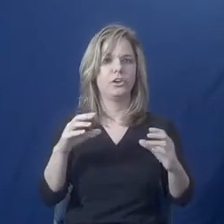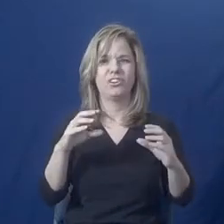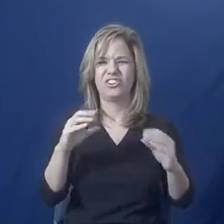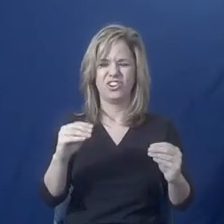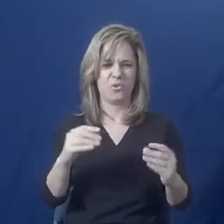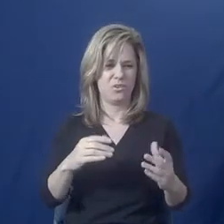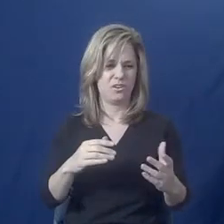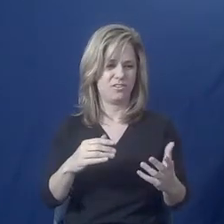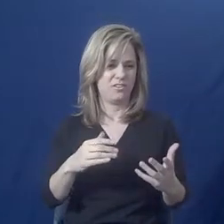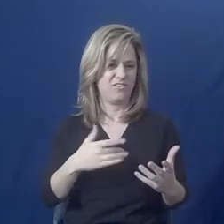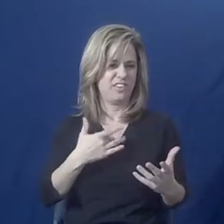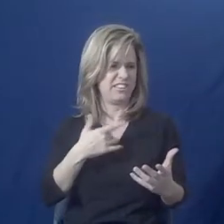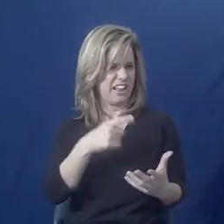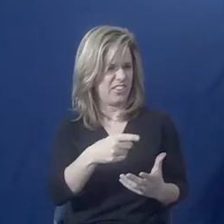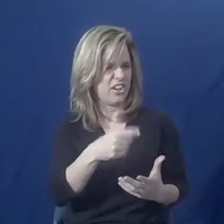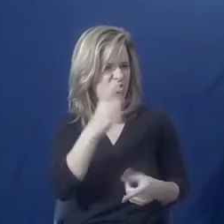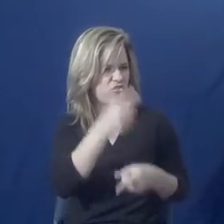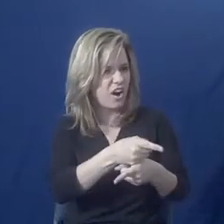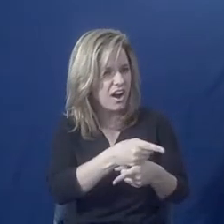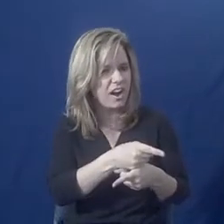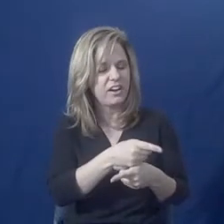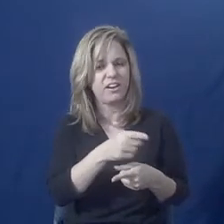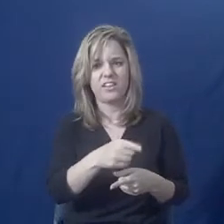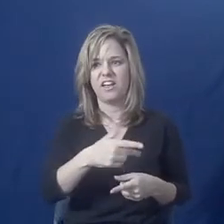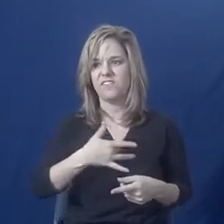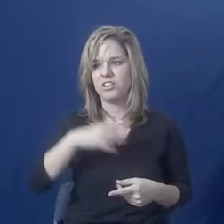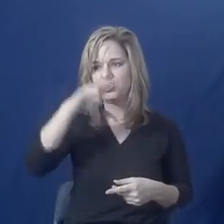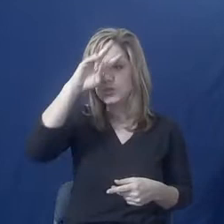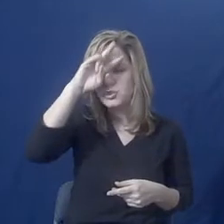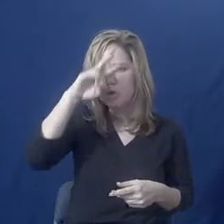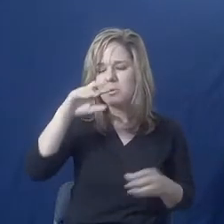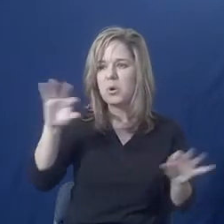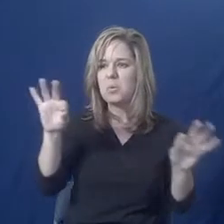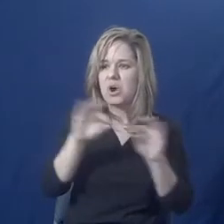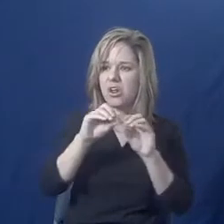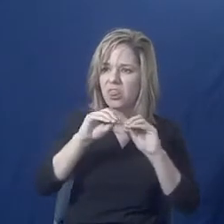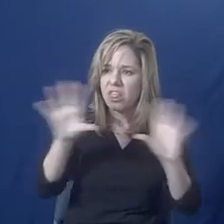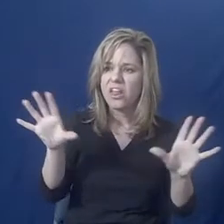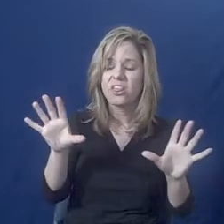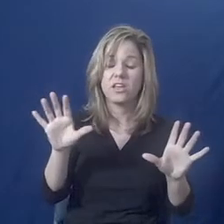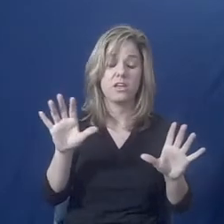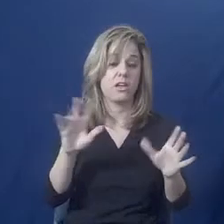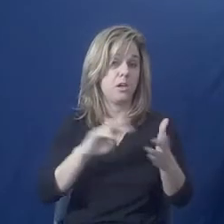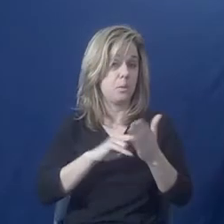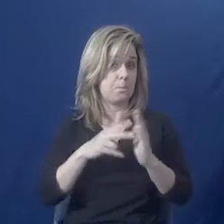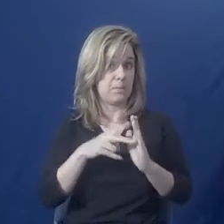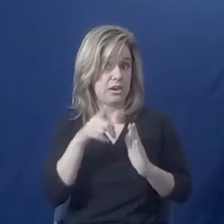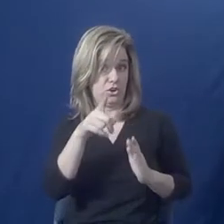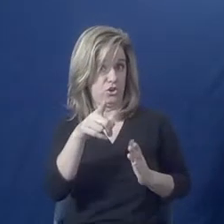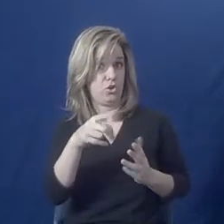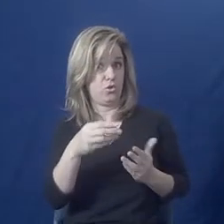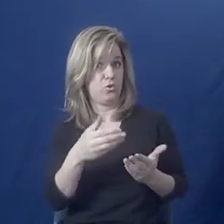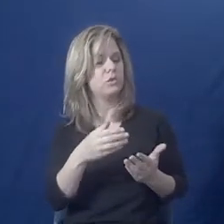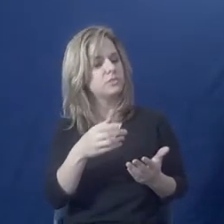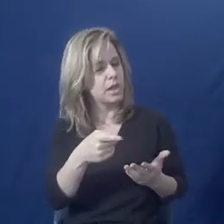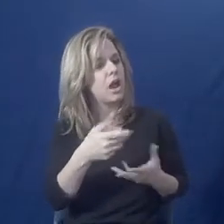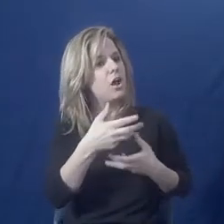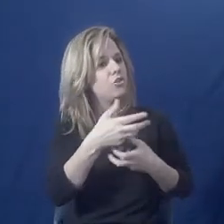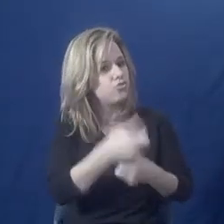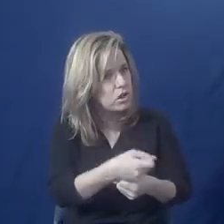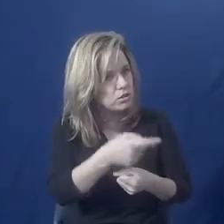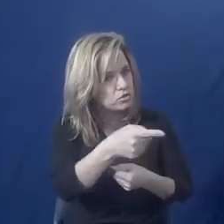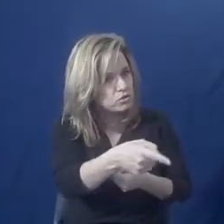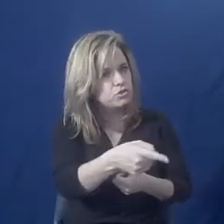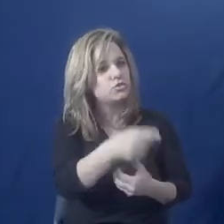been made to feel stupid and worthless. And if you can validate what they're saying and really